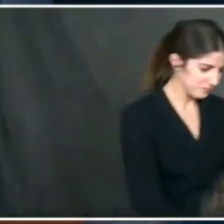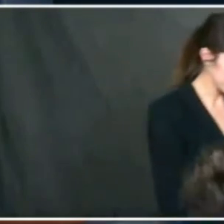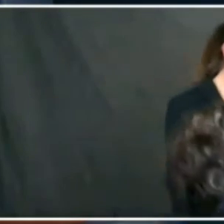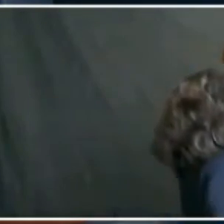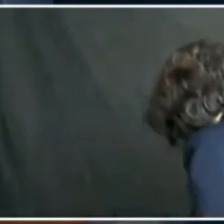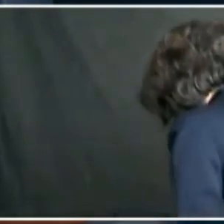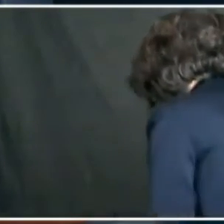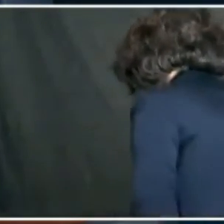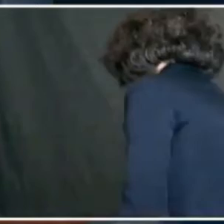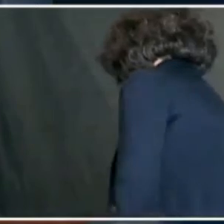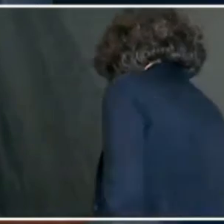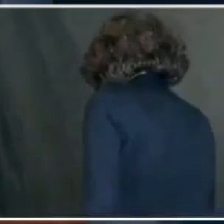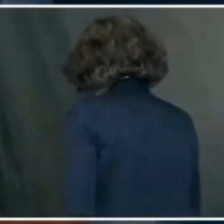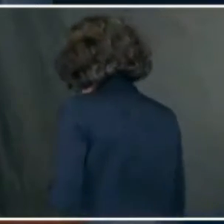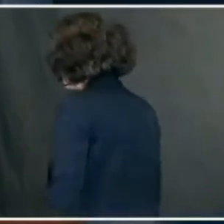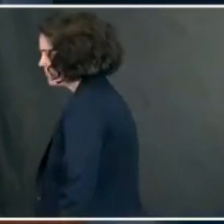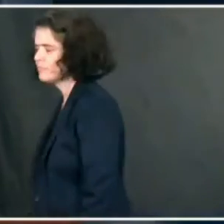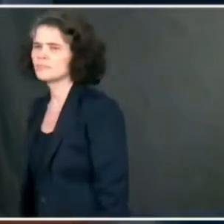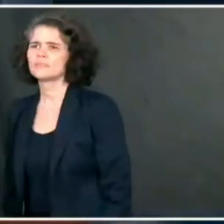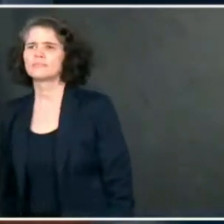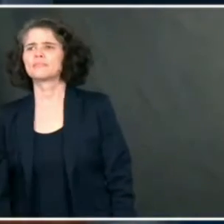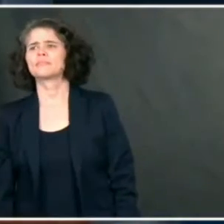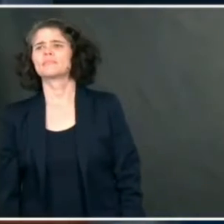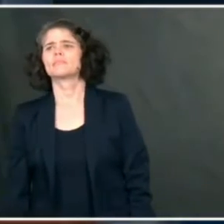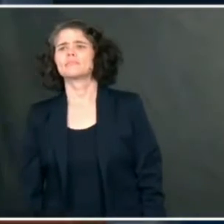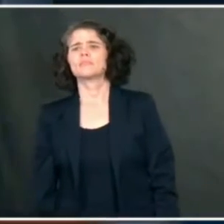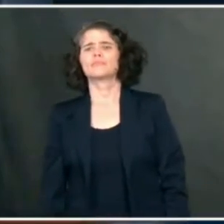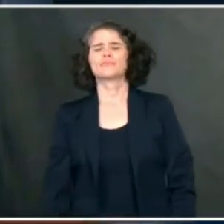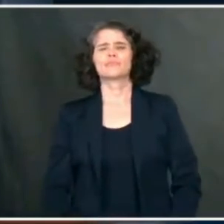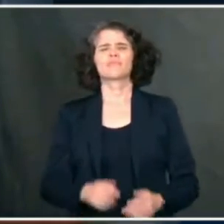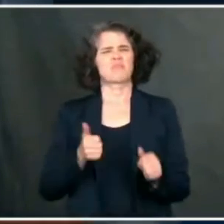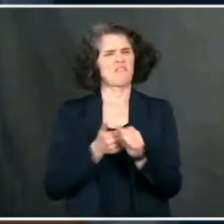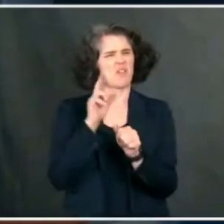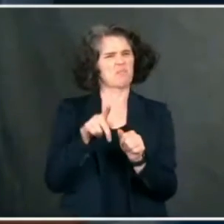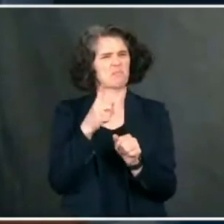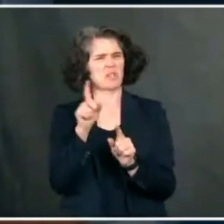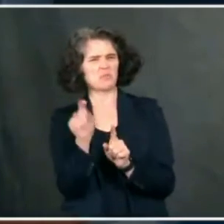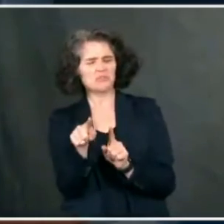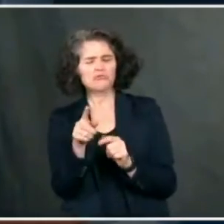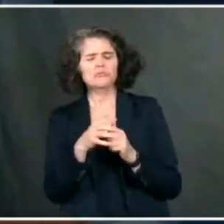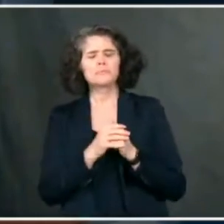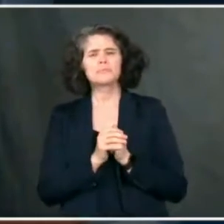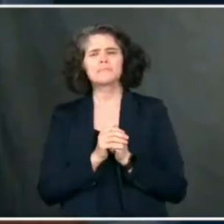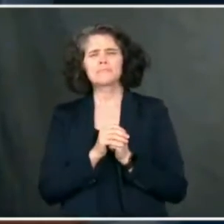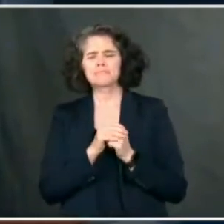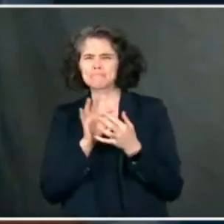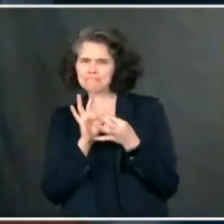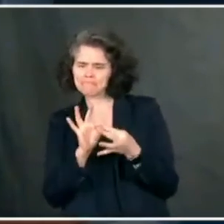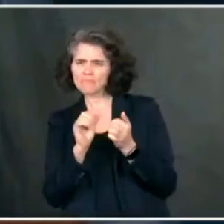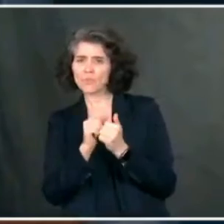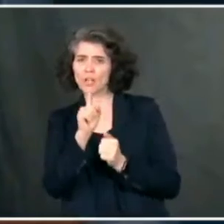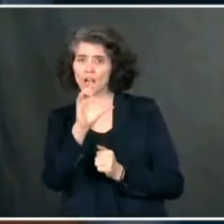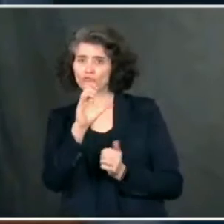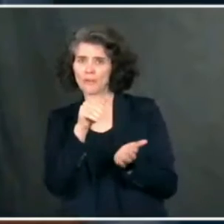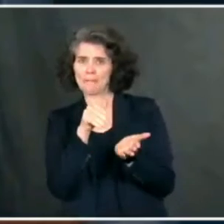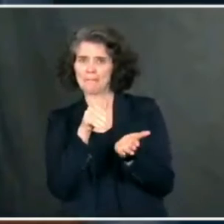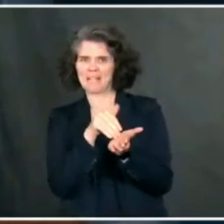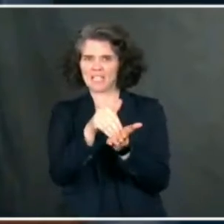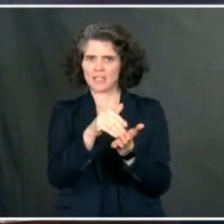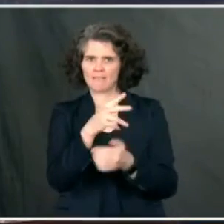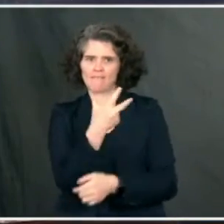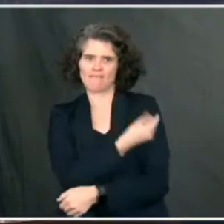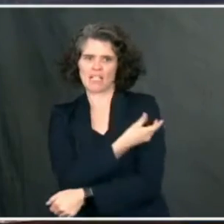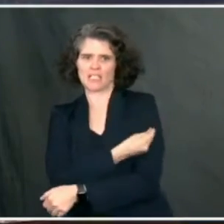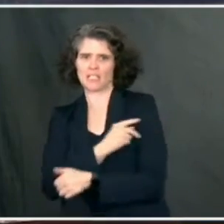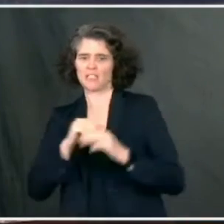can I go to Zeke first and then two person? Go ahead. I just want to follow up on a question. asked the president about the 100 million vaccines in the first 100 days.